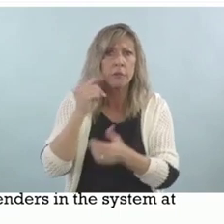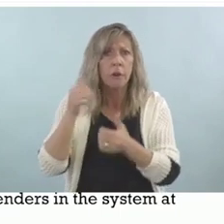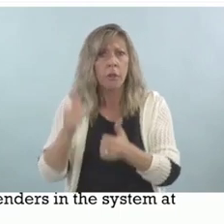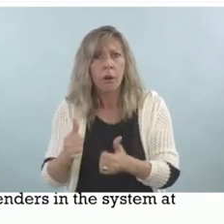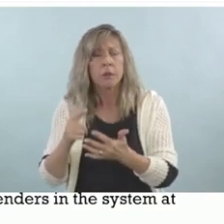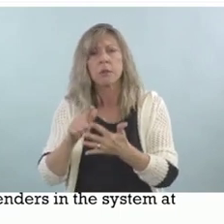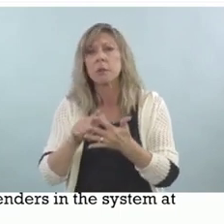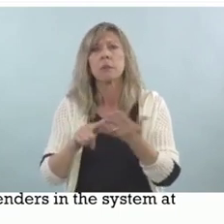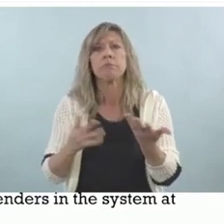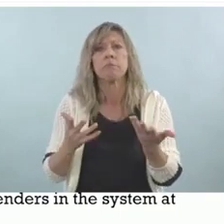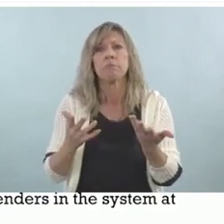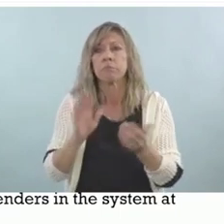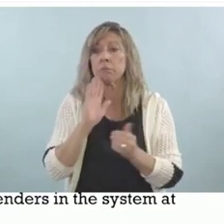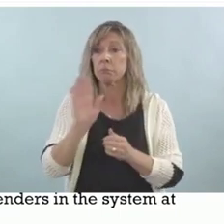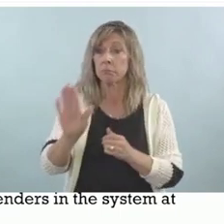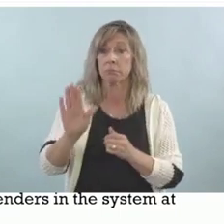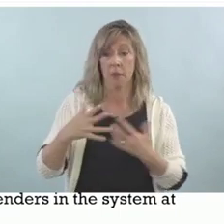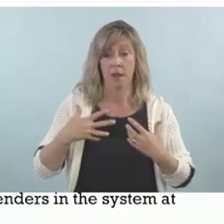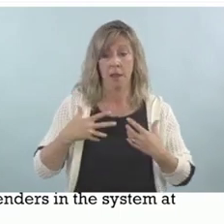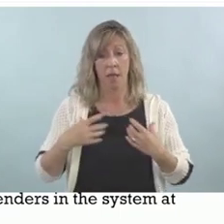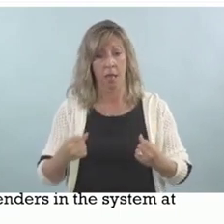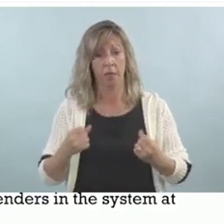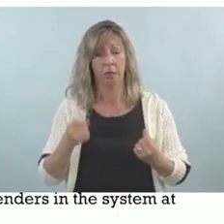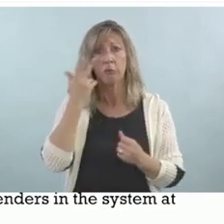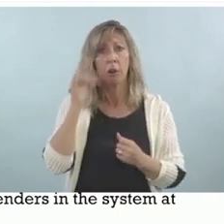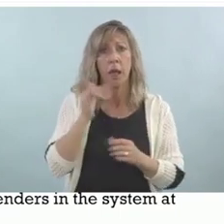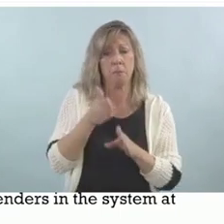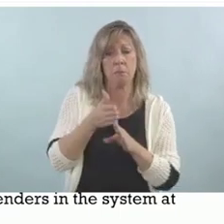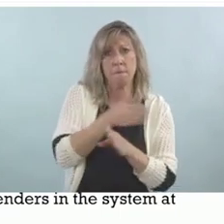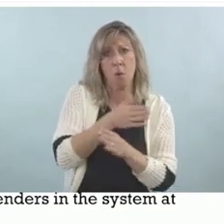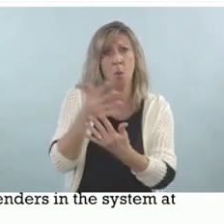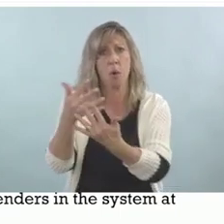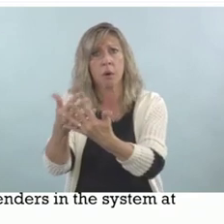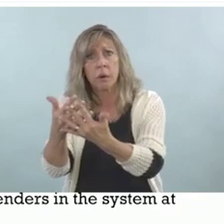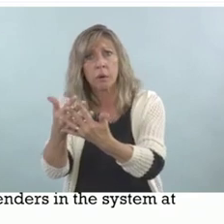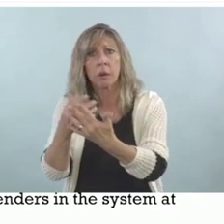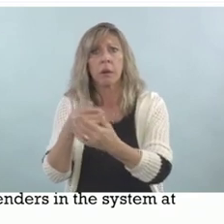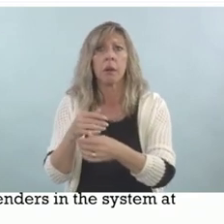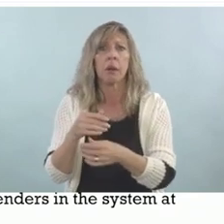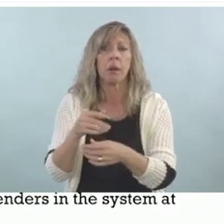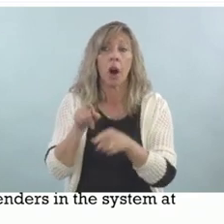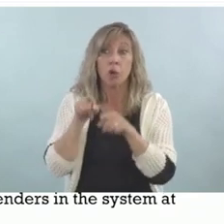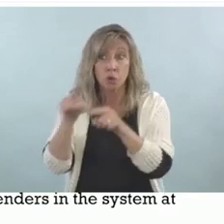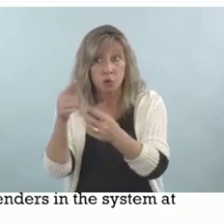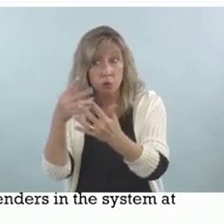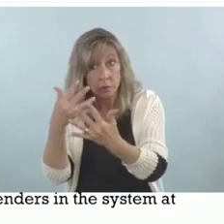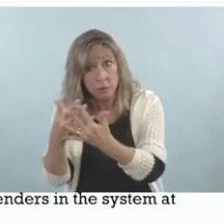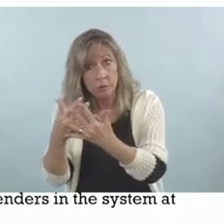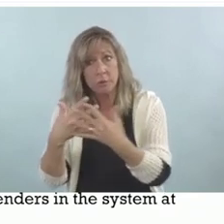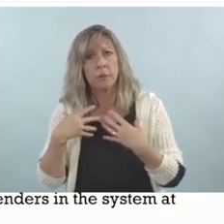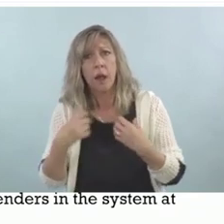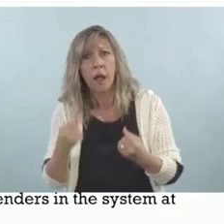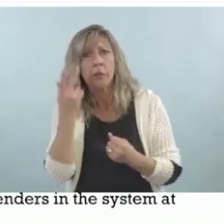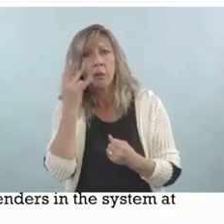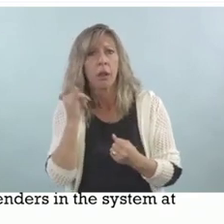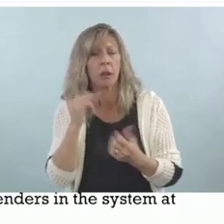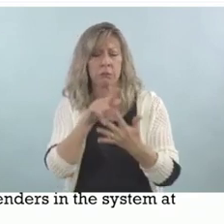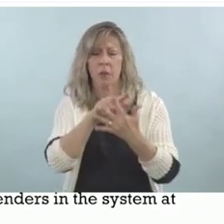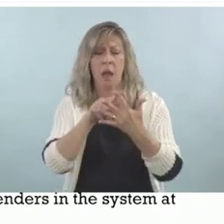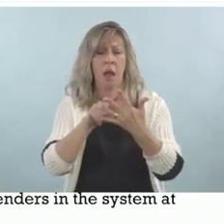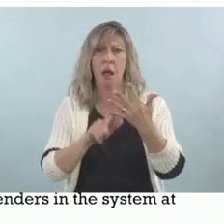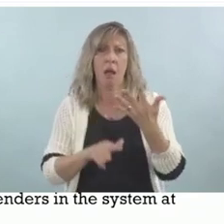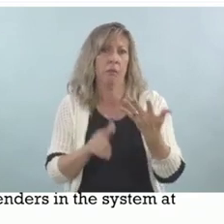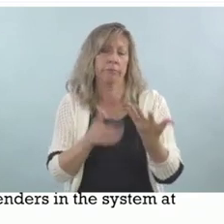What kind of health conditions did they have prior to entry and then during their incarceration? So there's lots of